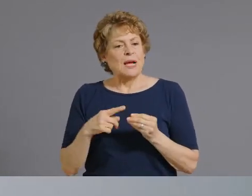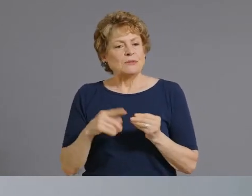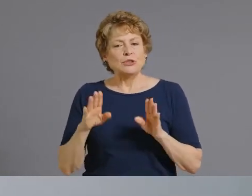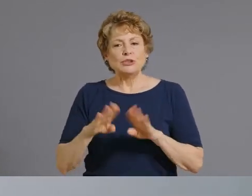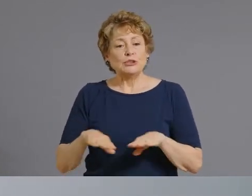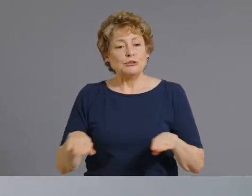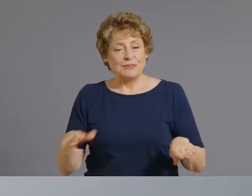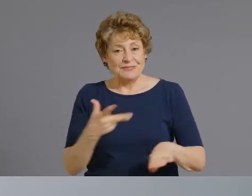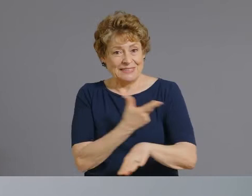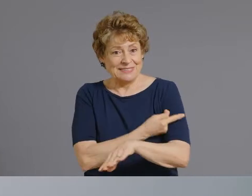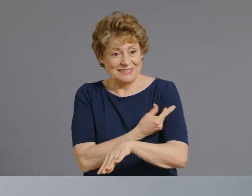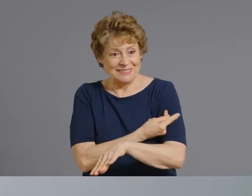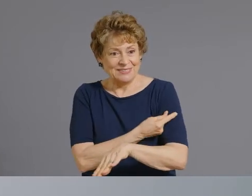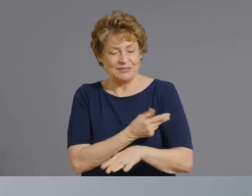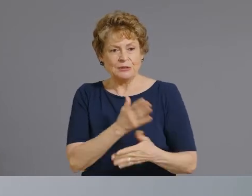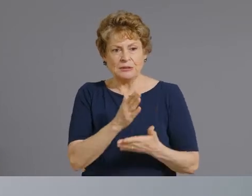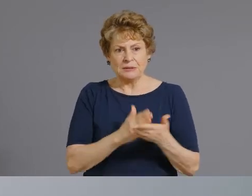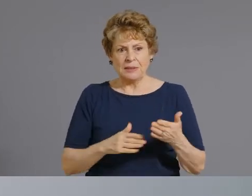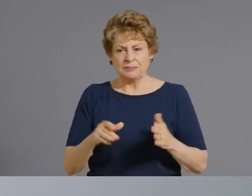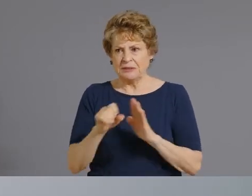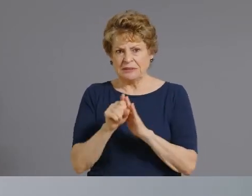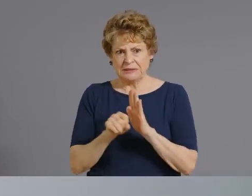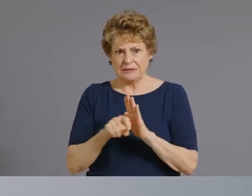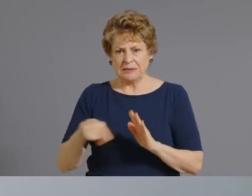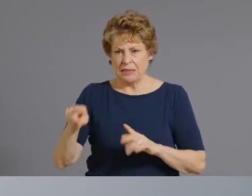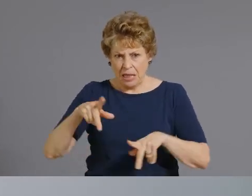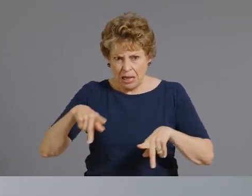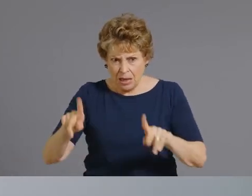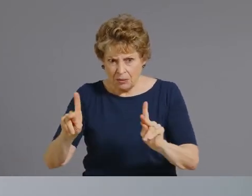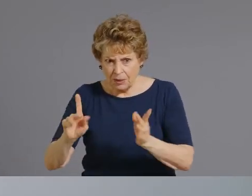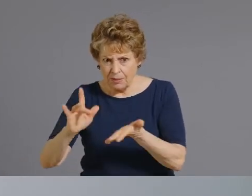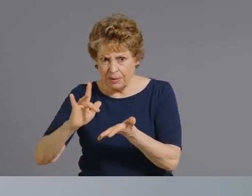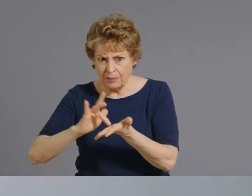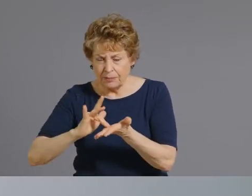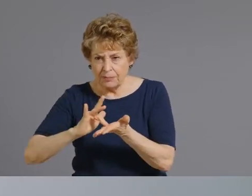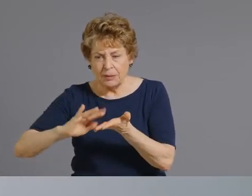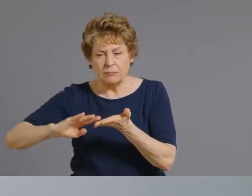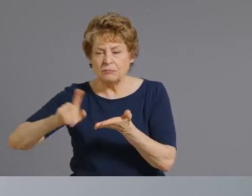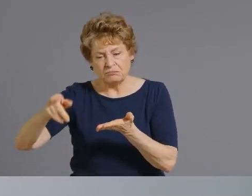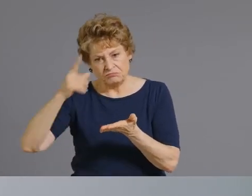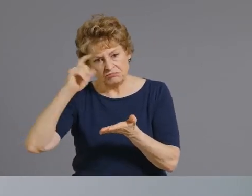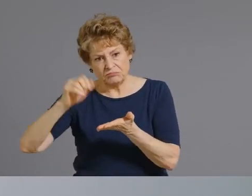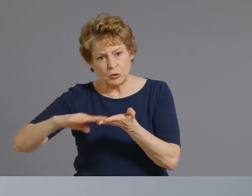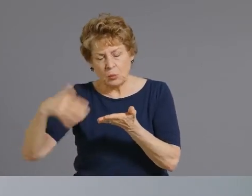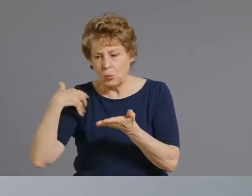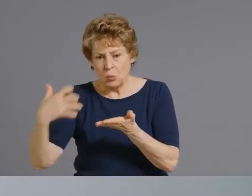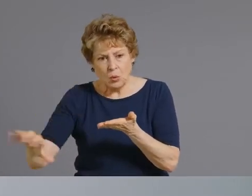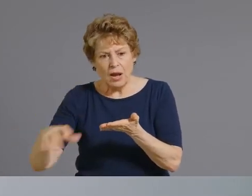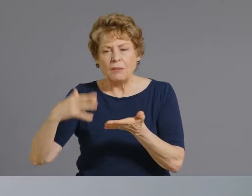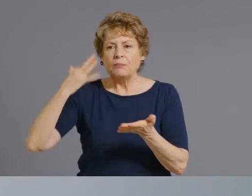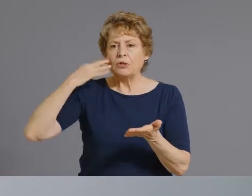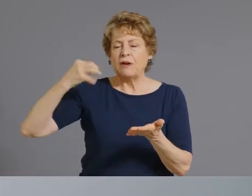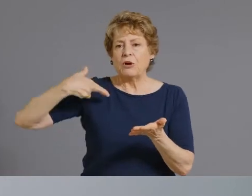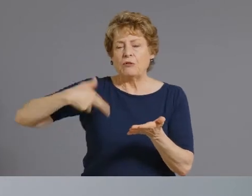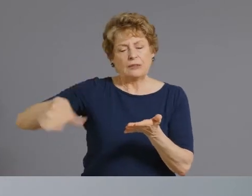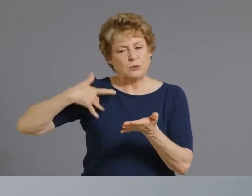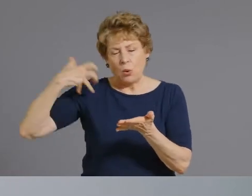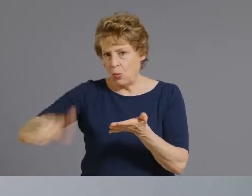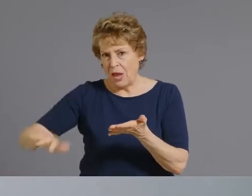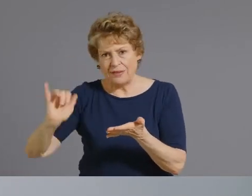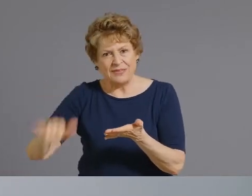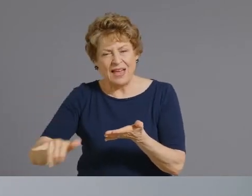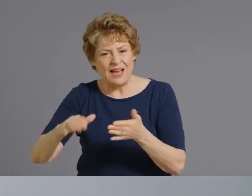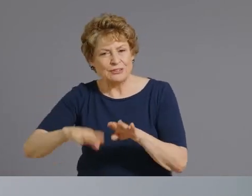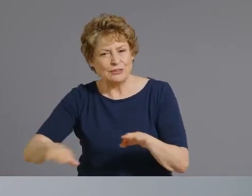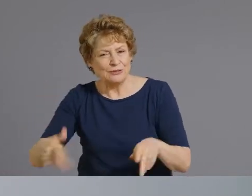exemptions uh some states allow religious exemptions we're one of the few states that allows parents to have a personal exemption